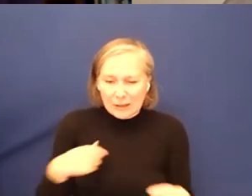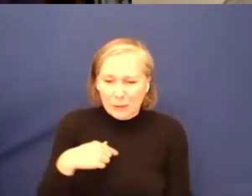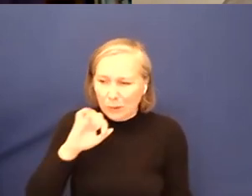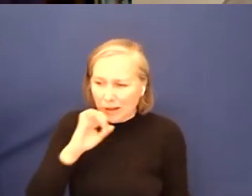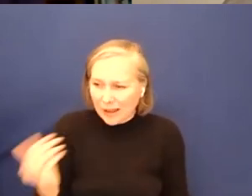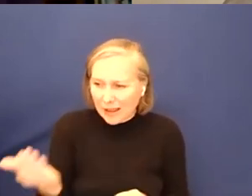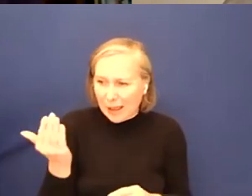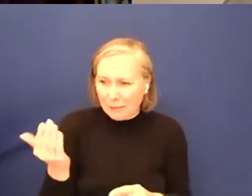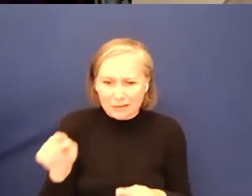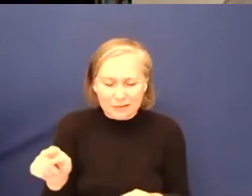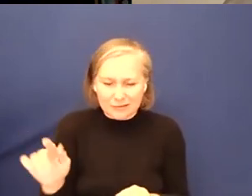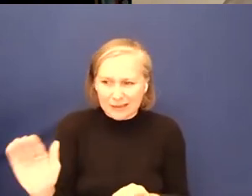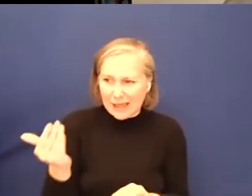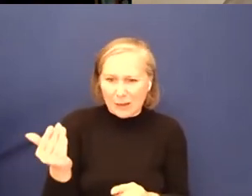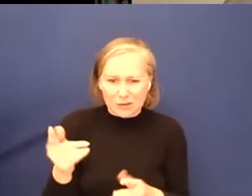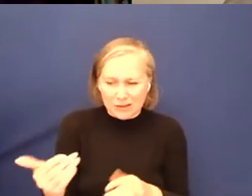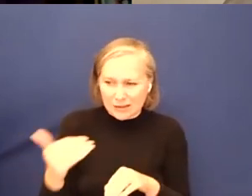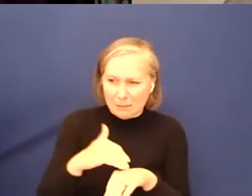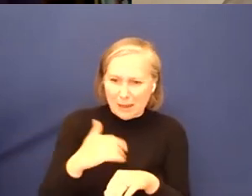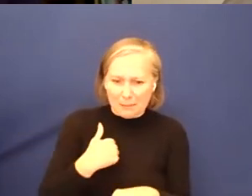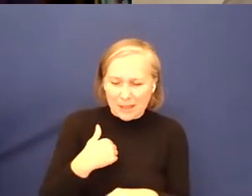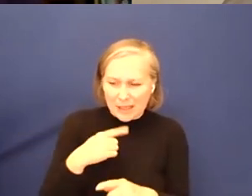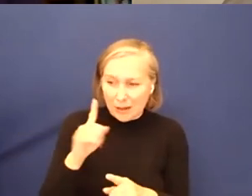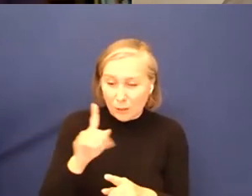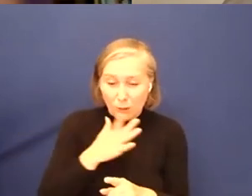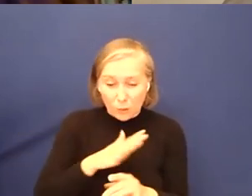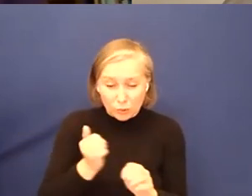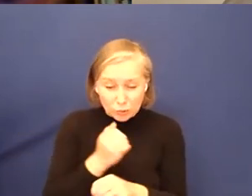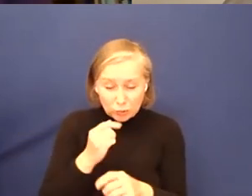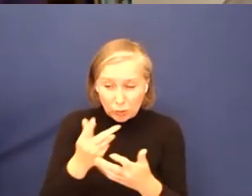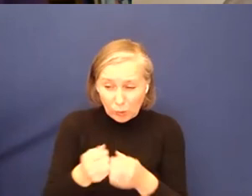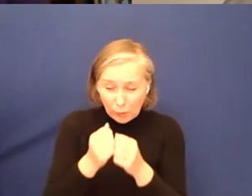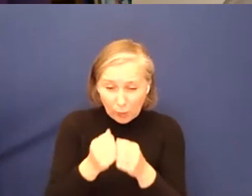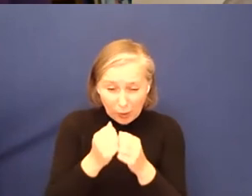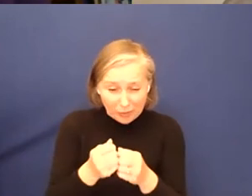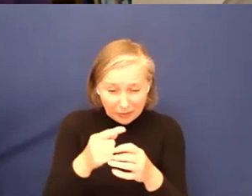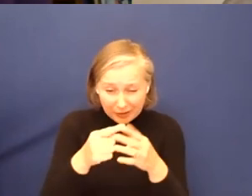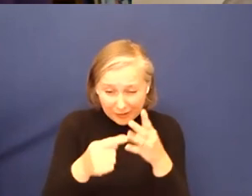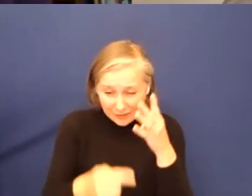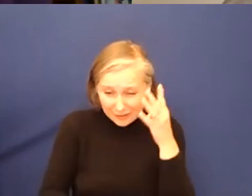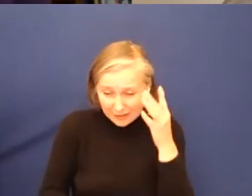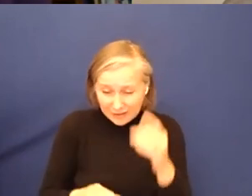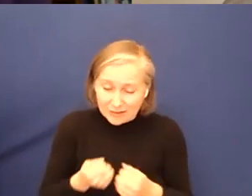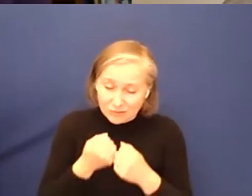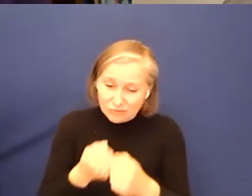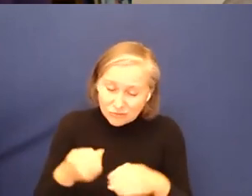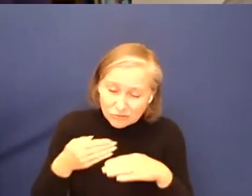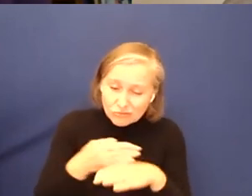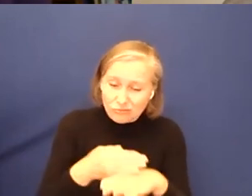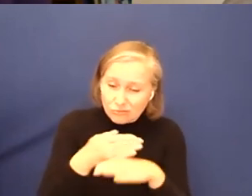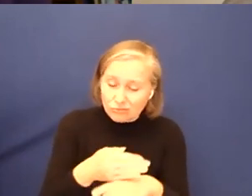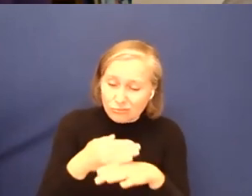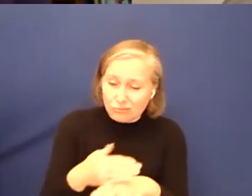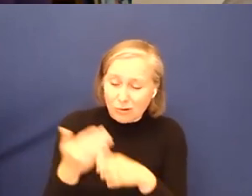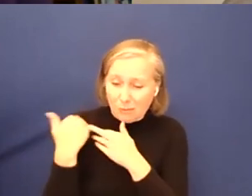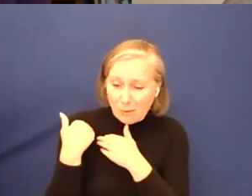What is the impact on me? And is what I want to do worth all that emotional effort and burden that comes with